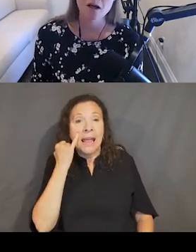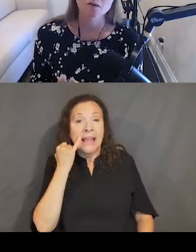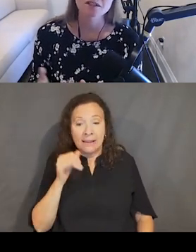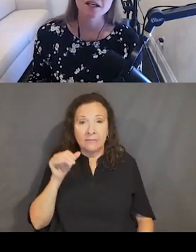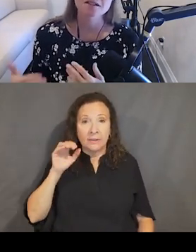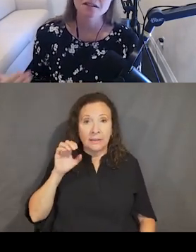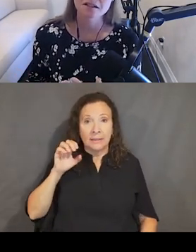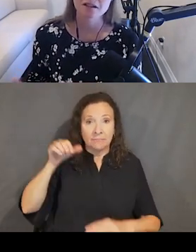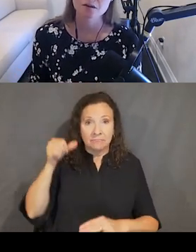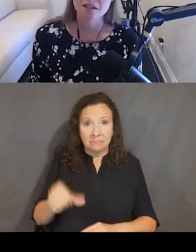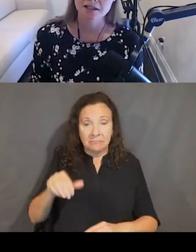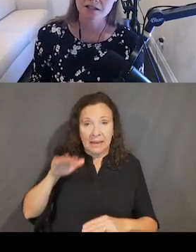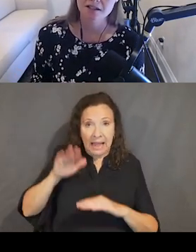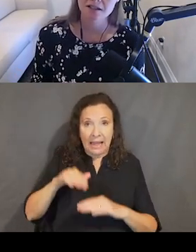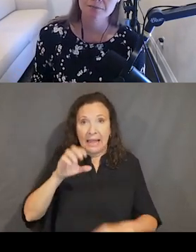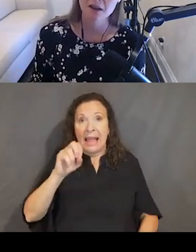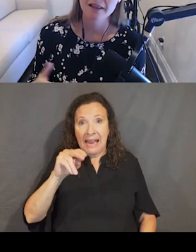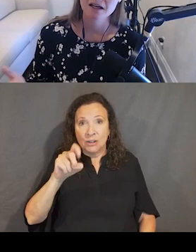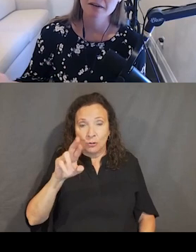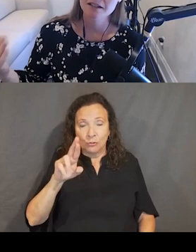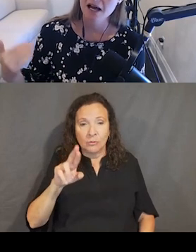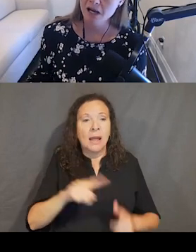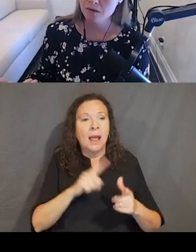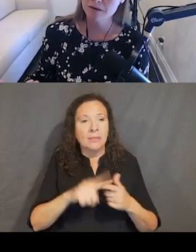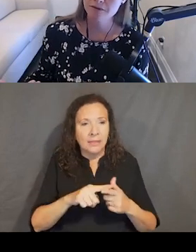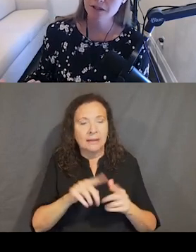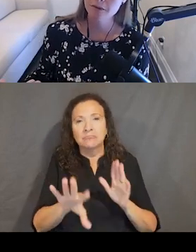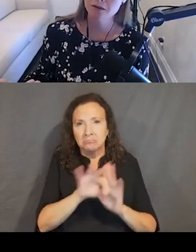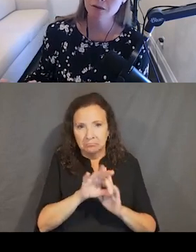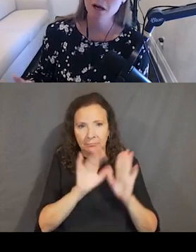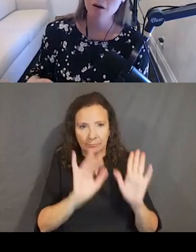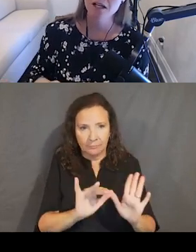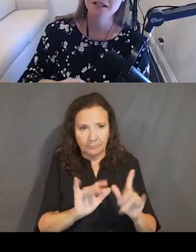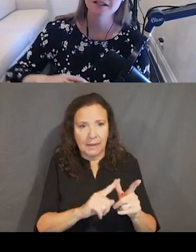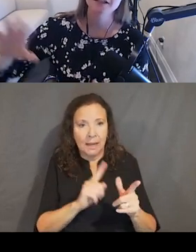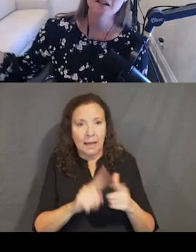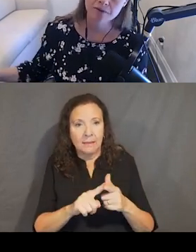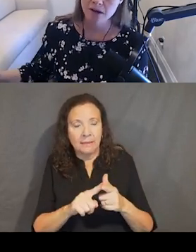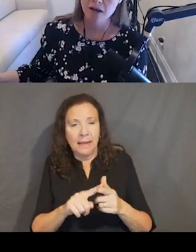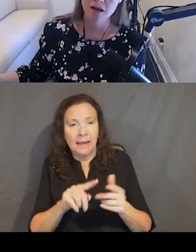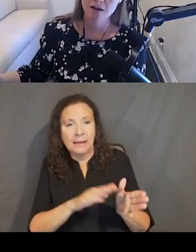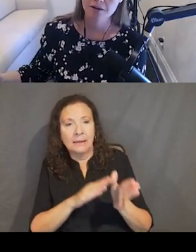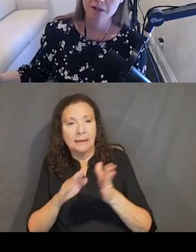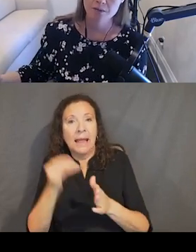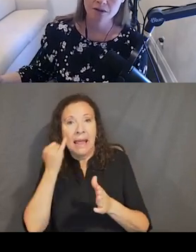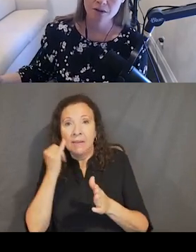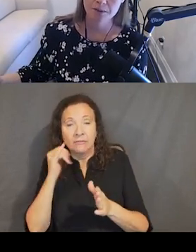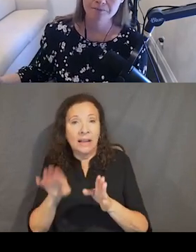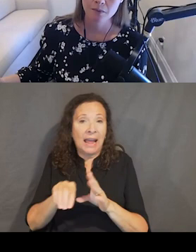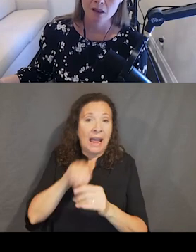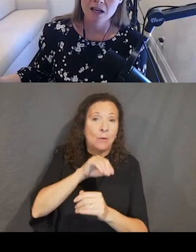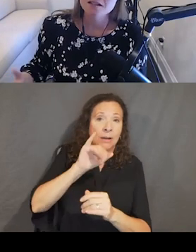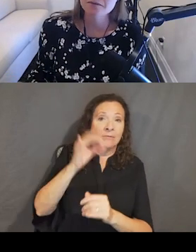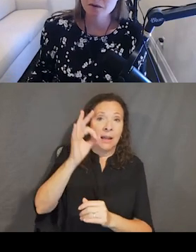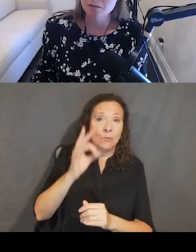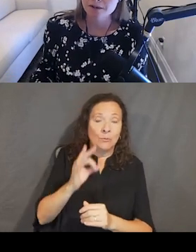one, well, it changes its state to a selected state. And then if I tab out of the radio button group, we'll actually leave the radio button group.